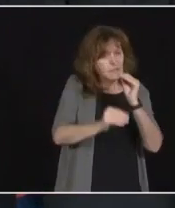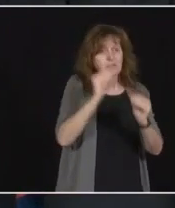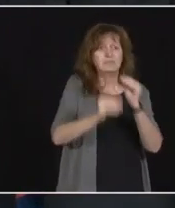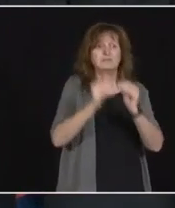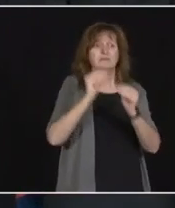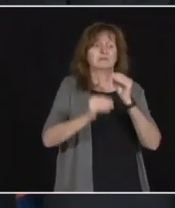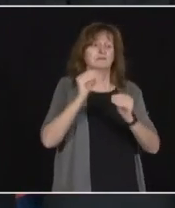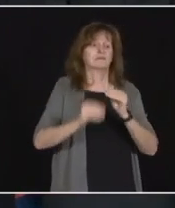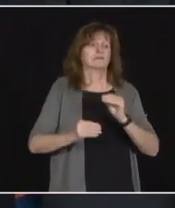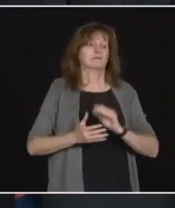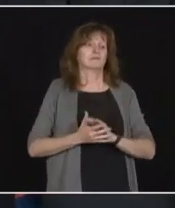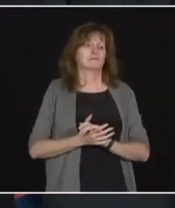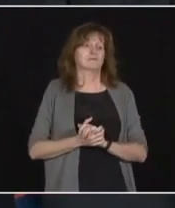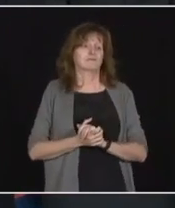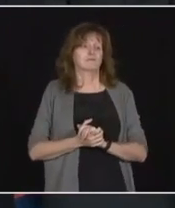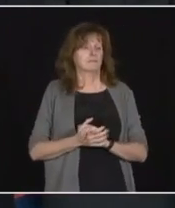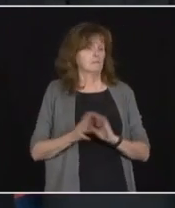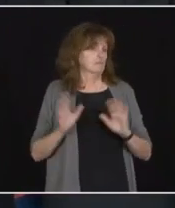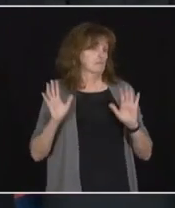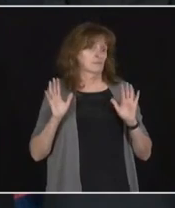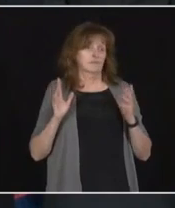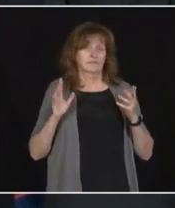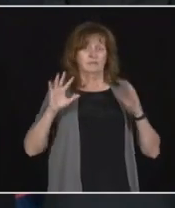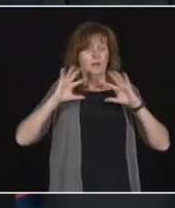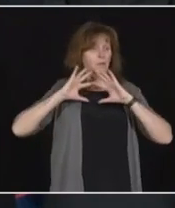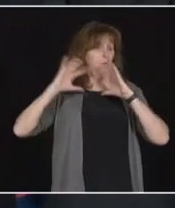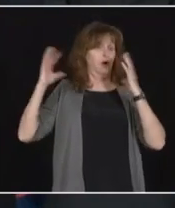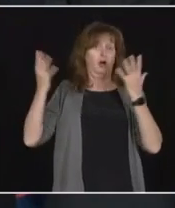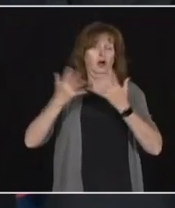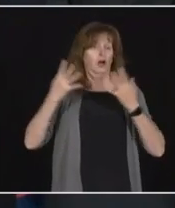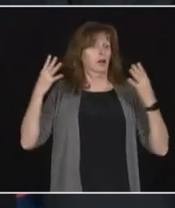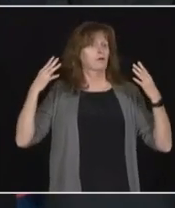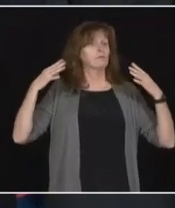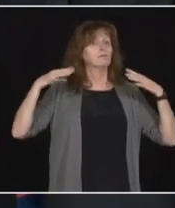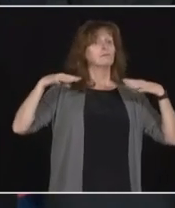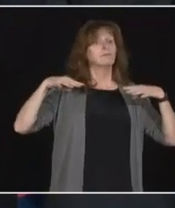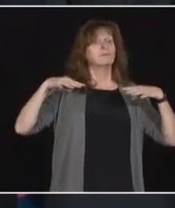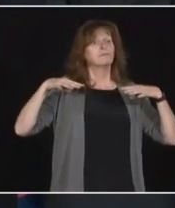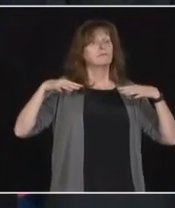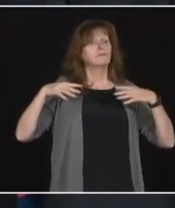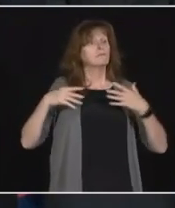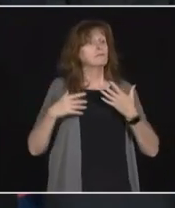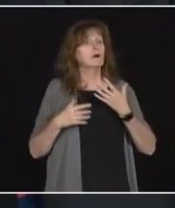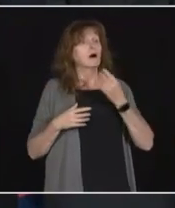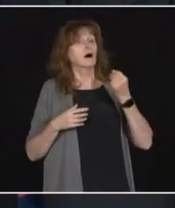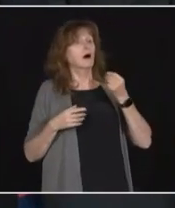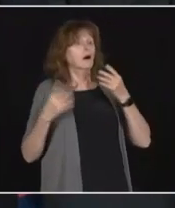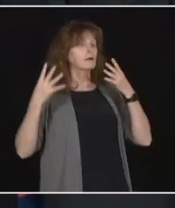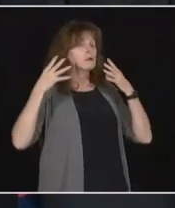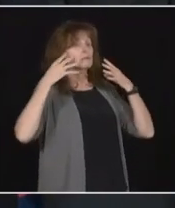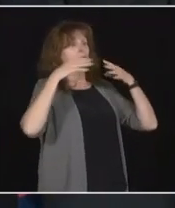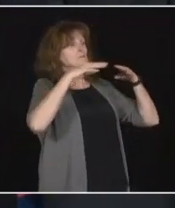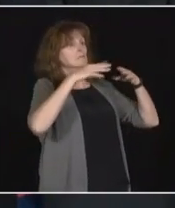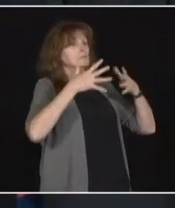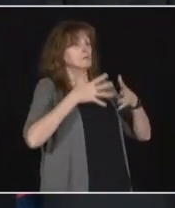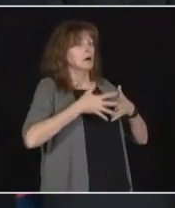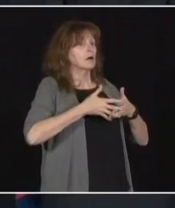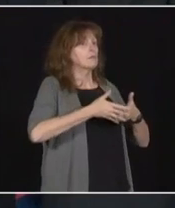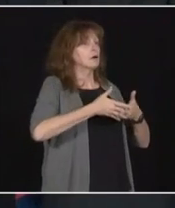And the eyes of the world are on everyone on long-term care. Here in Ontario, in U.S., across Canada.